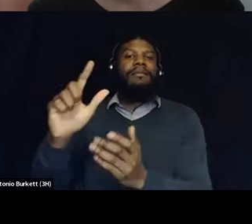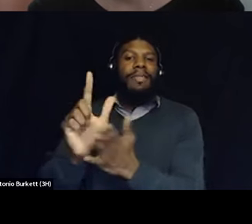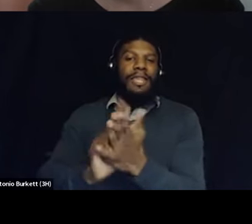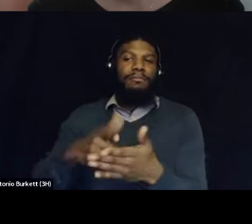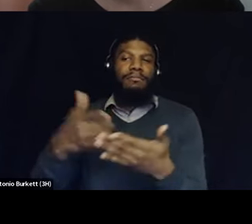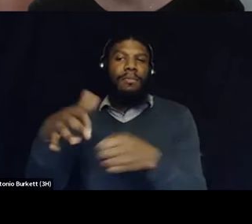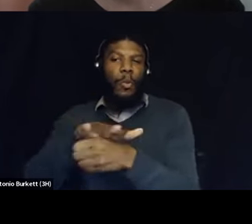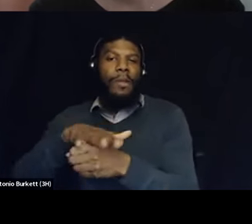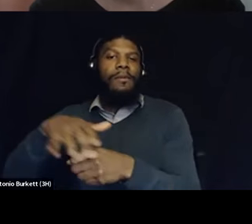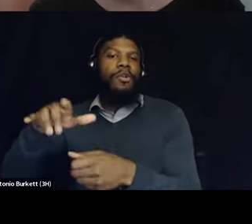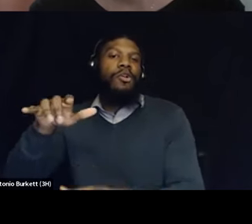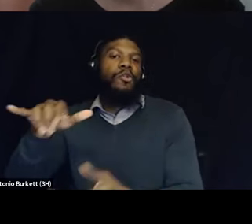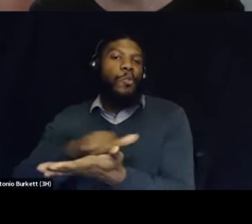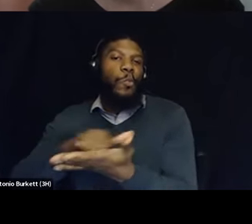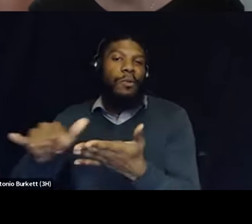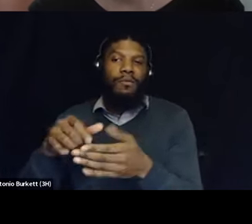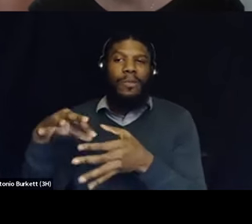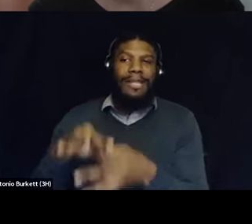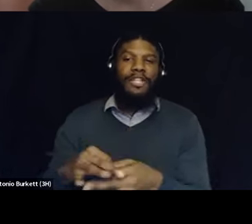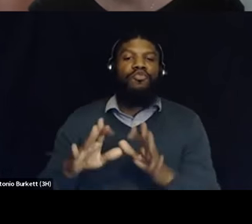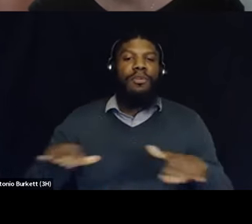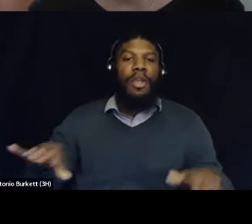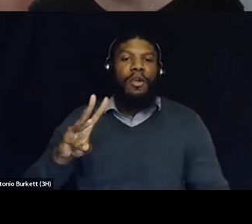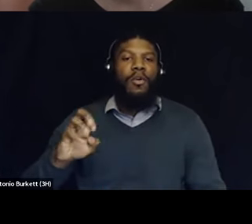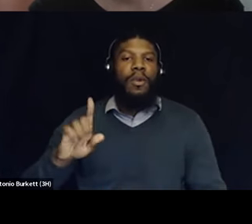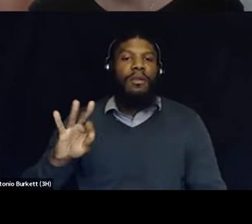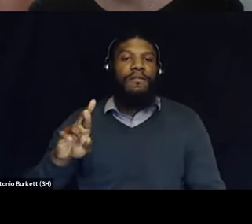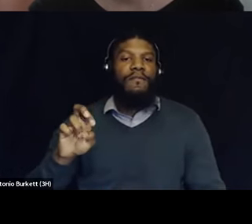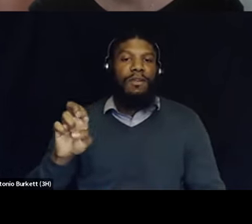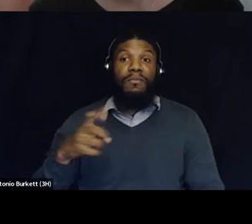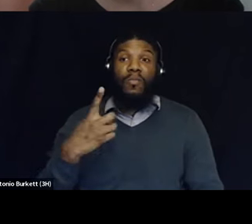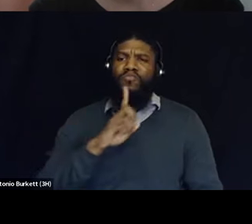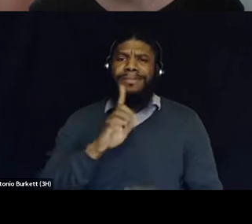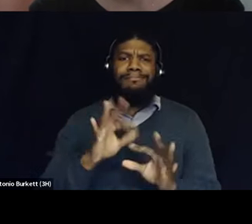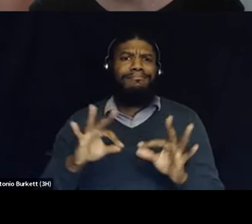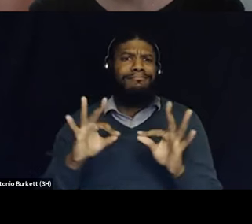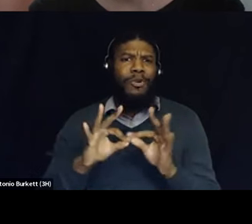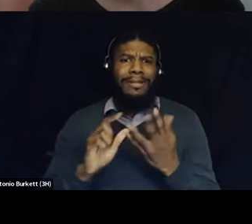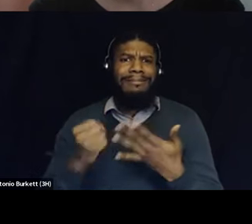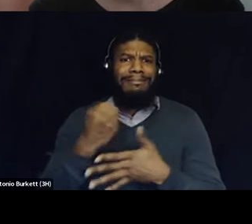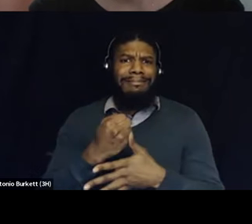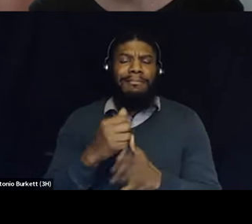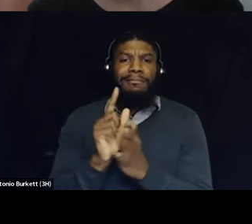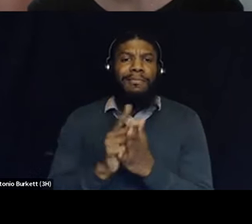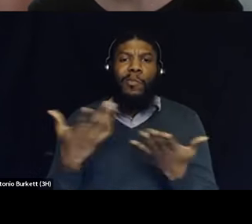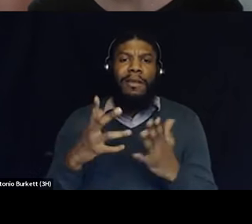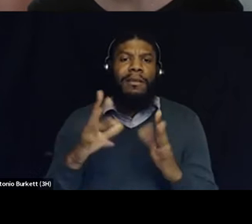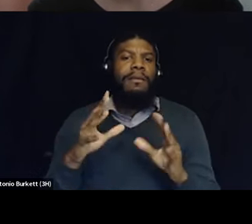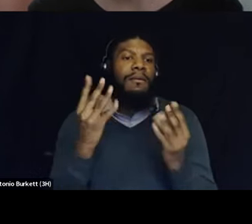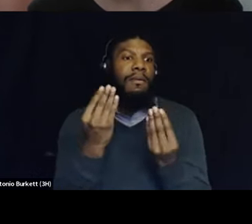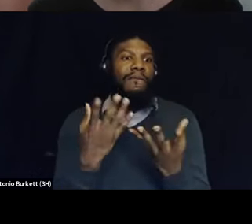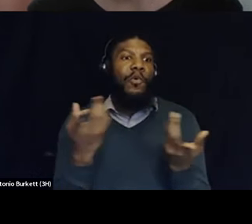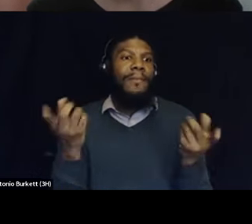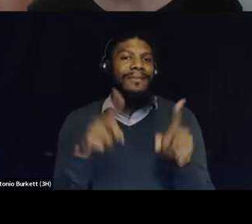welfare, and one of the most important legislations that I'm working on right now is informed consent, and that's in